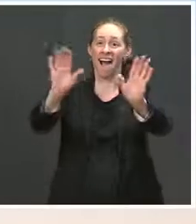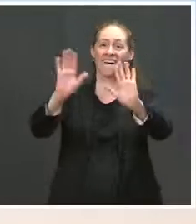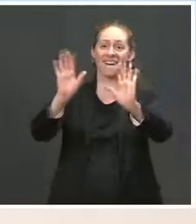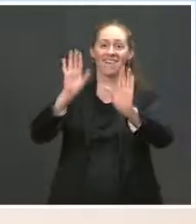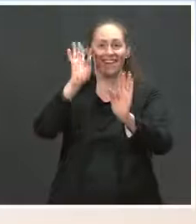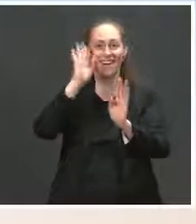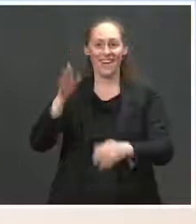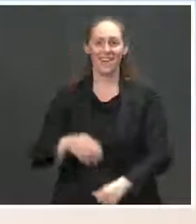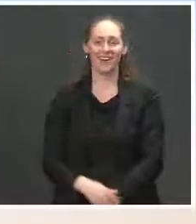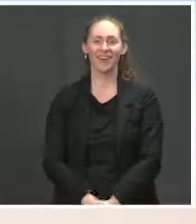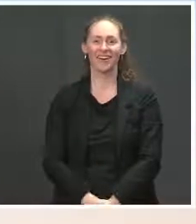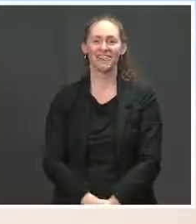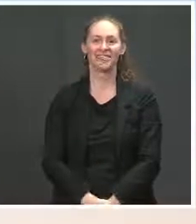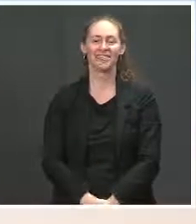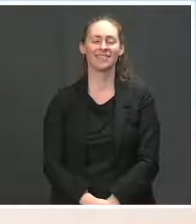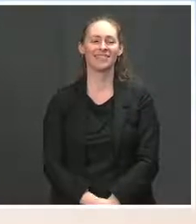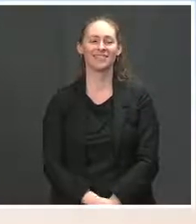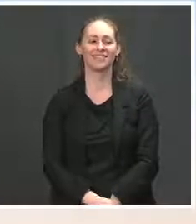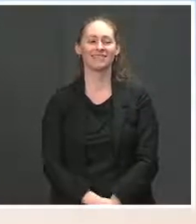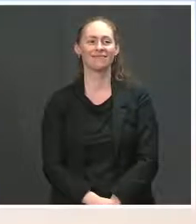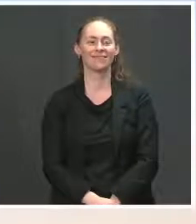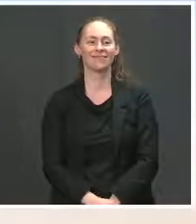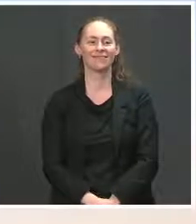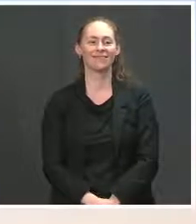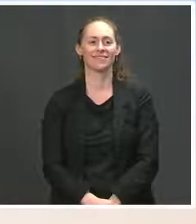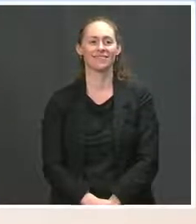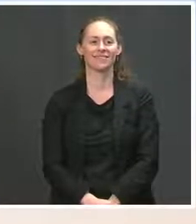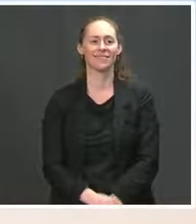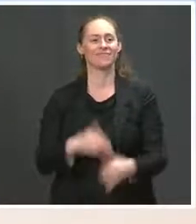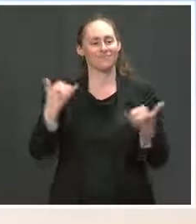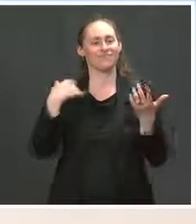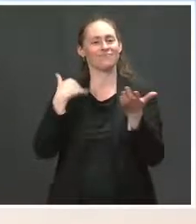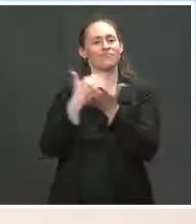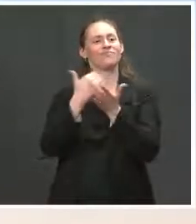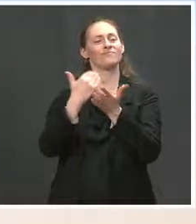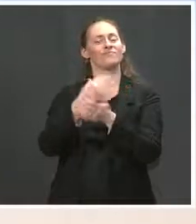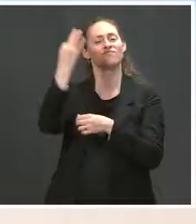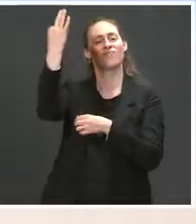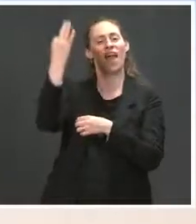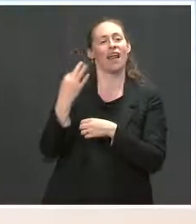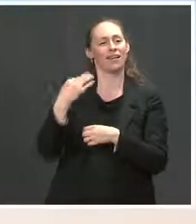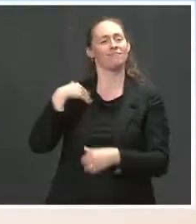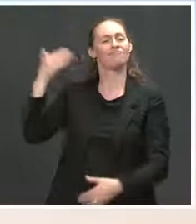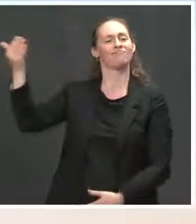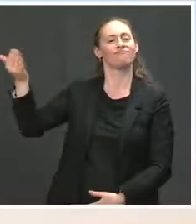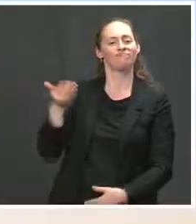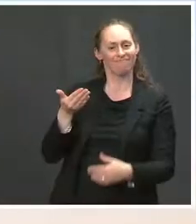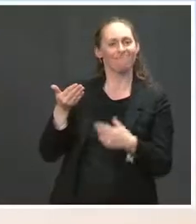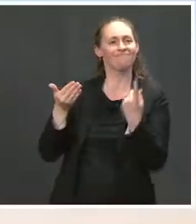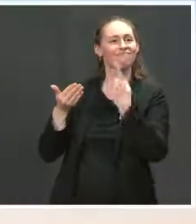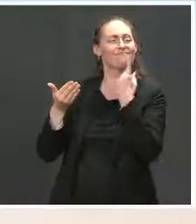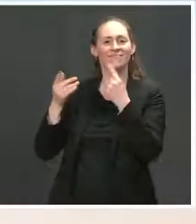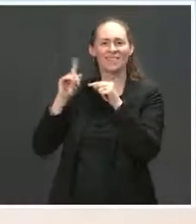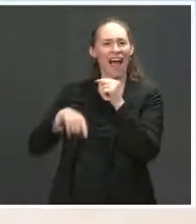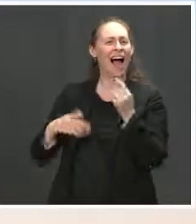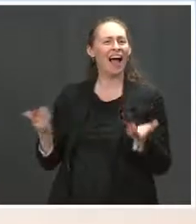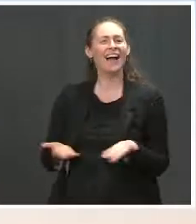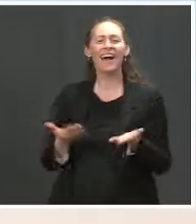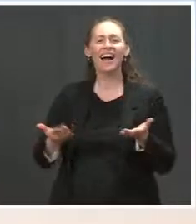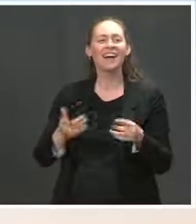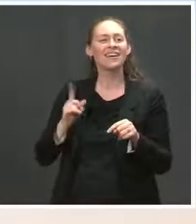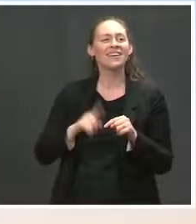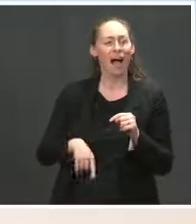As we've been doing in our tradition every Friday, we welcome in someone who can't be here physically with us in the briefing room. So this is